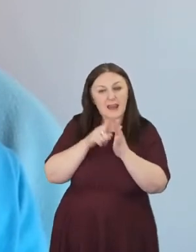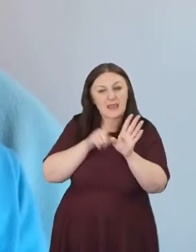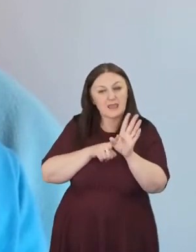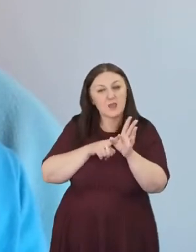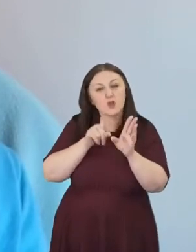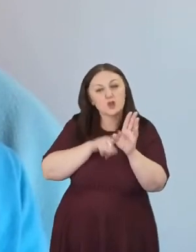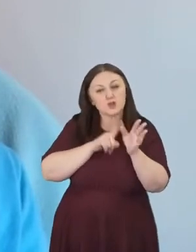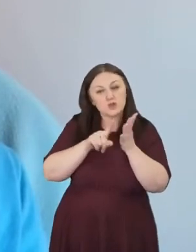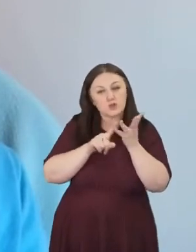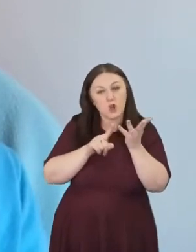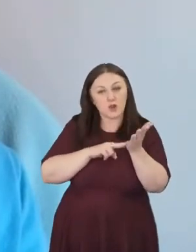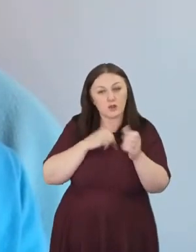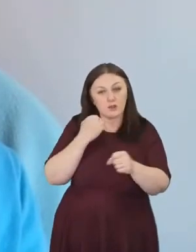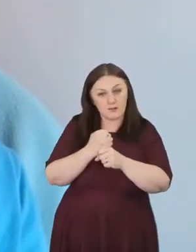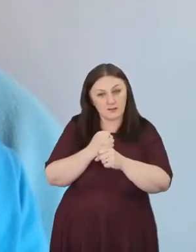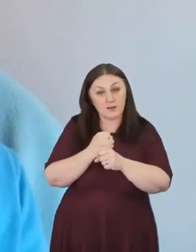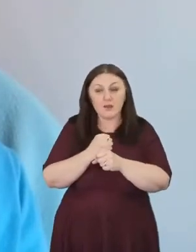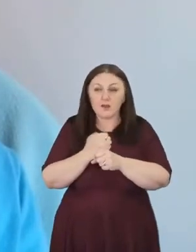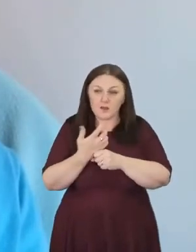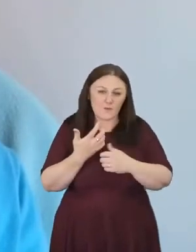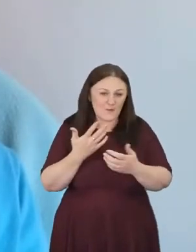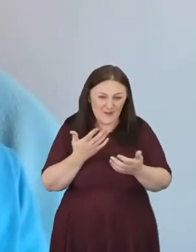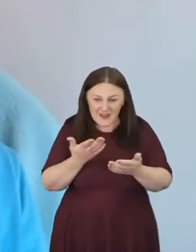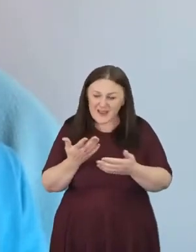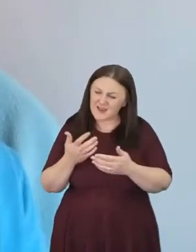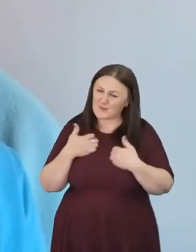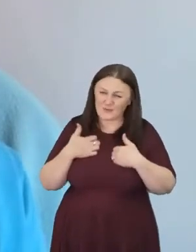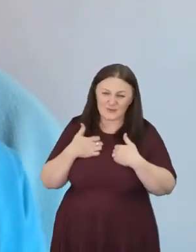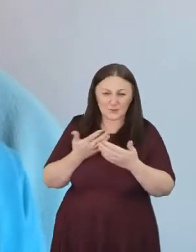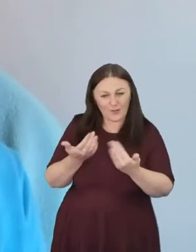welcoming her later. Thank you very much.